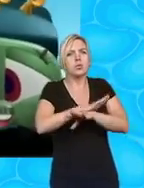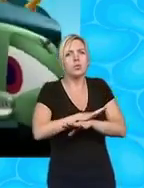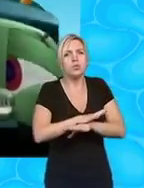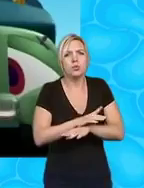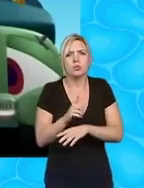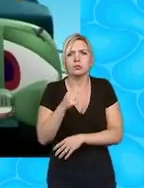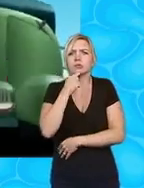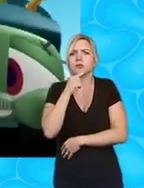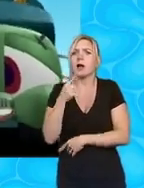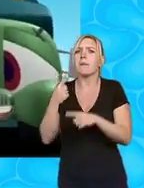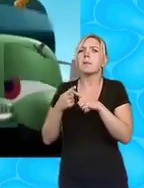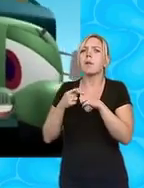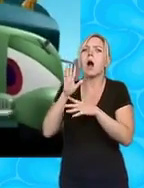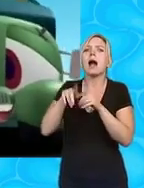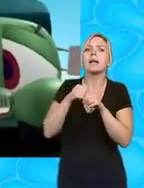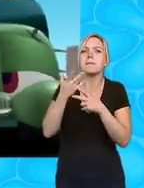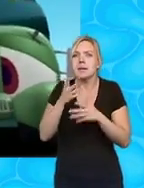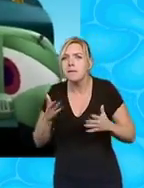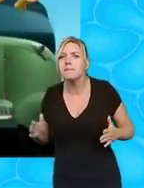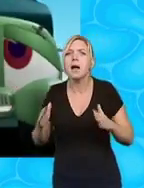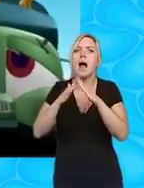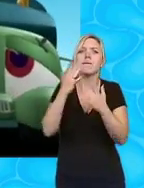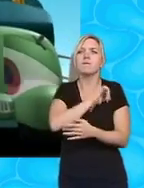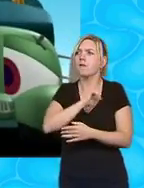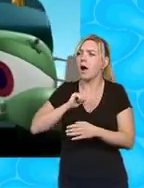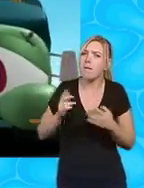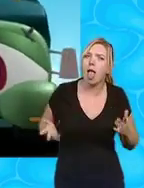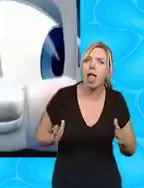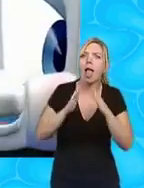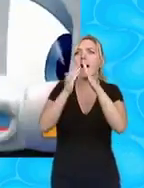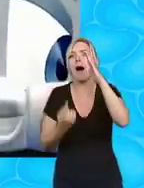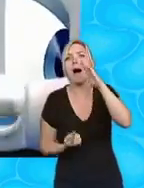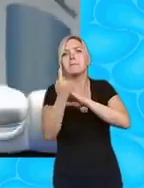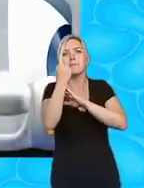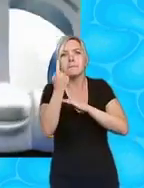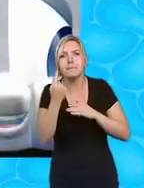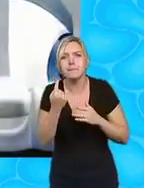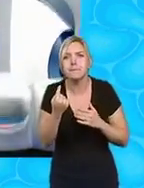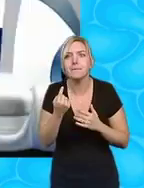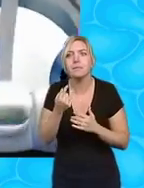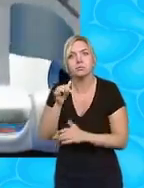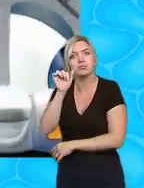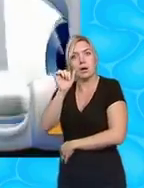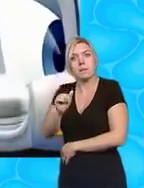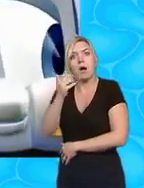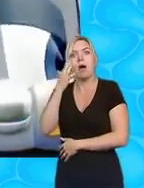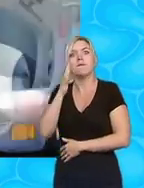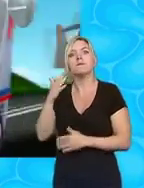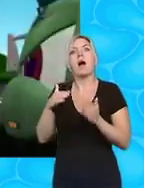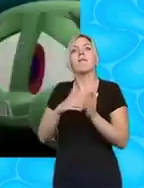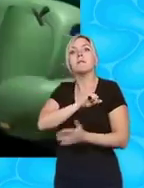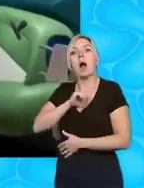that Edmund Heidi climbed a mountain that was five miles up yes but you see Corby five miles is a distance